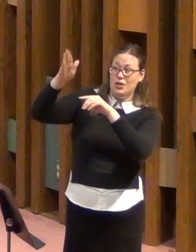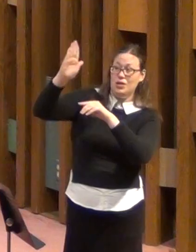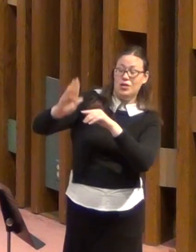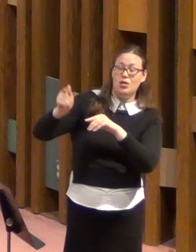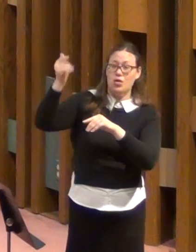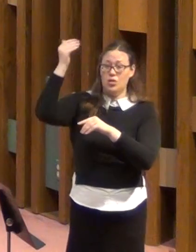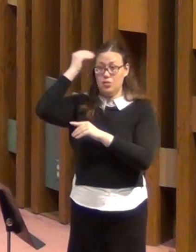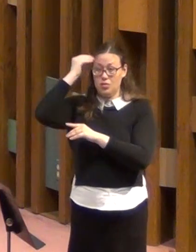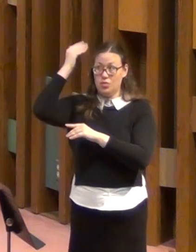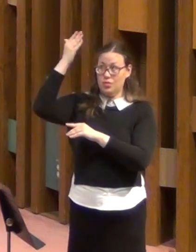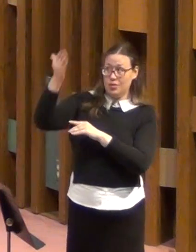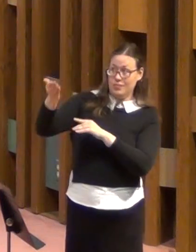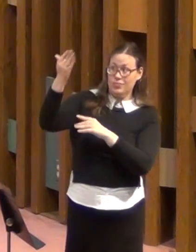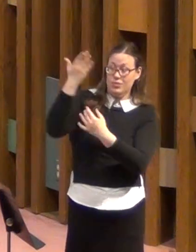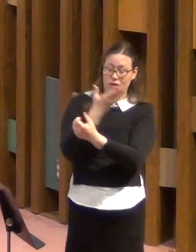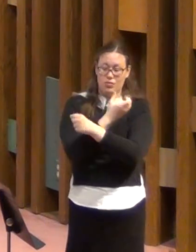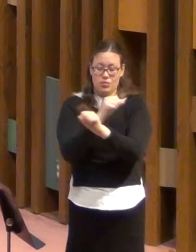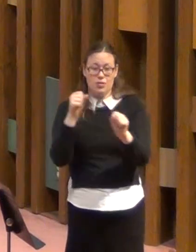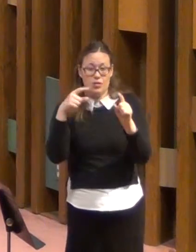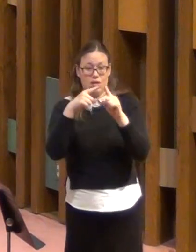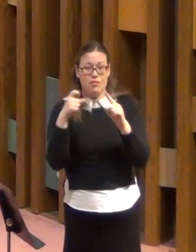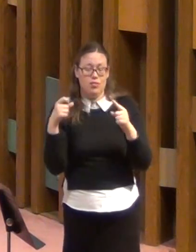these trials.